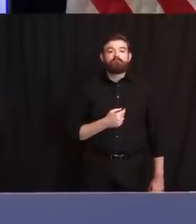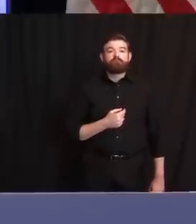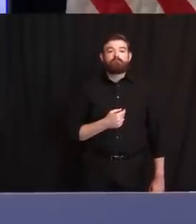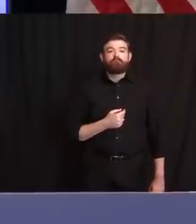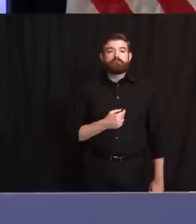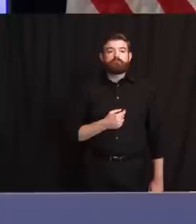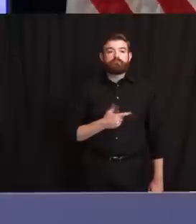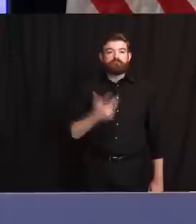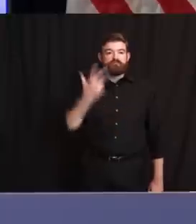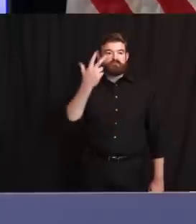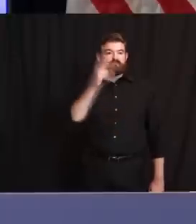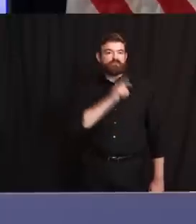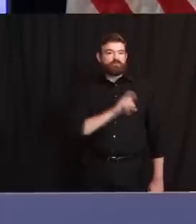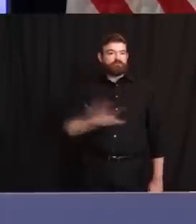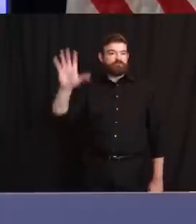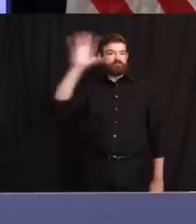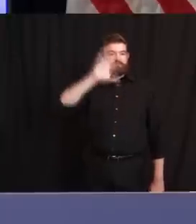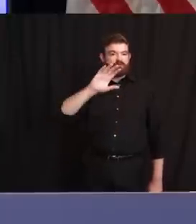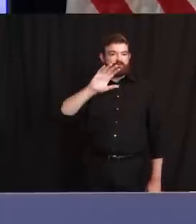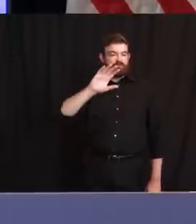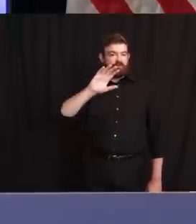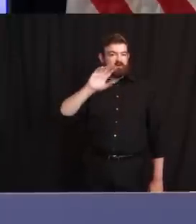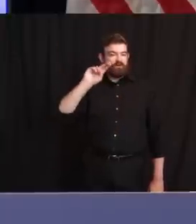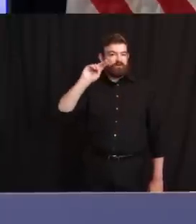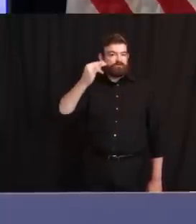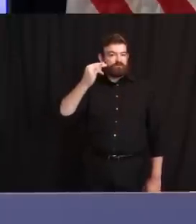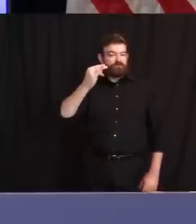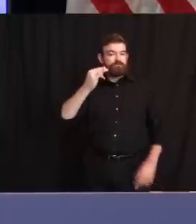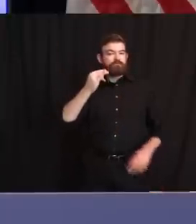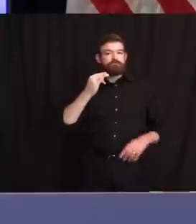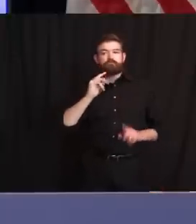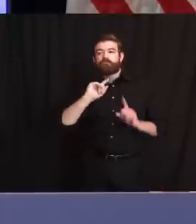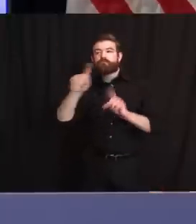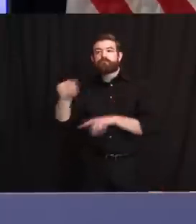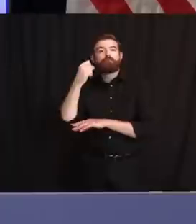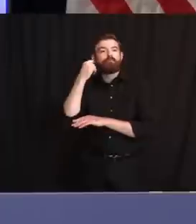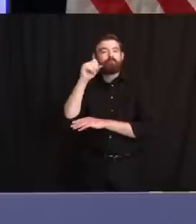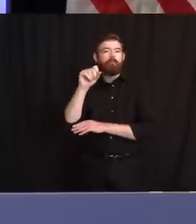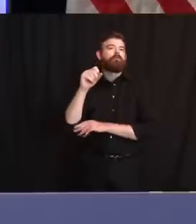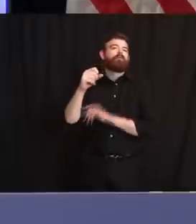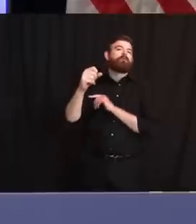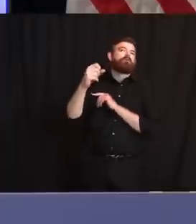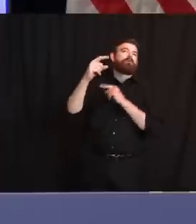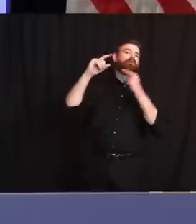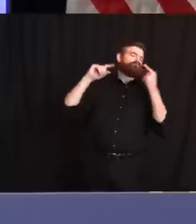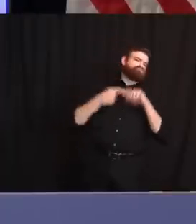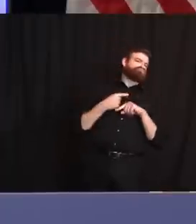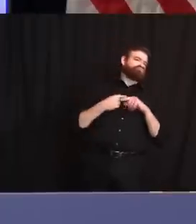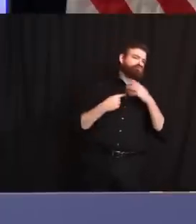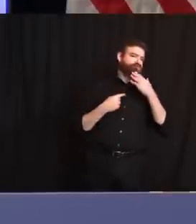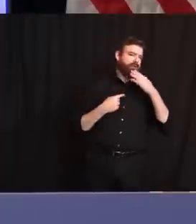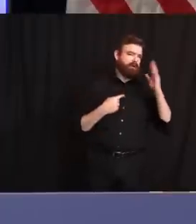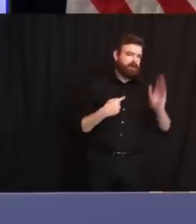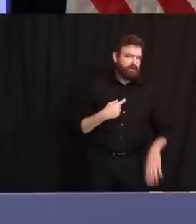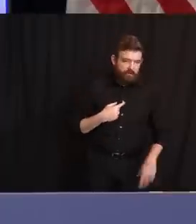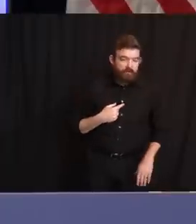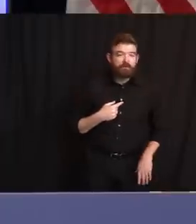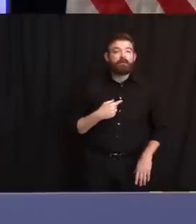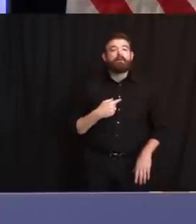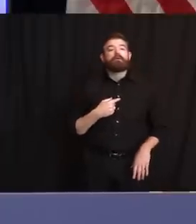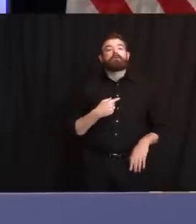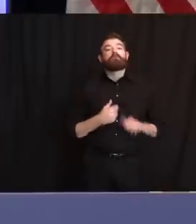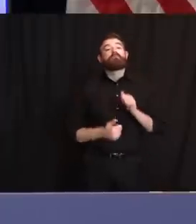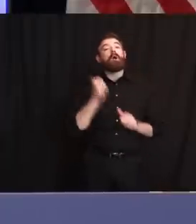concussion in Asbury Park as an example. Uh, but the unity has been in peaceful protests for, for my taste.